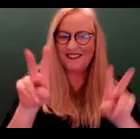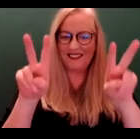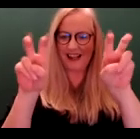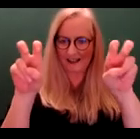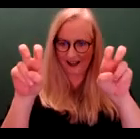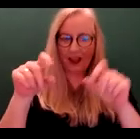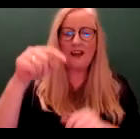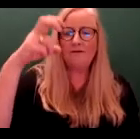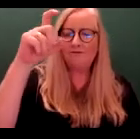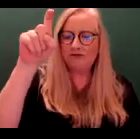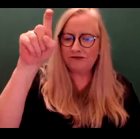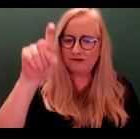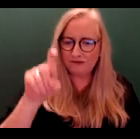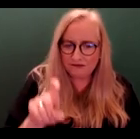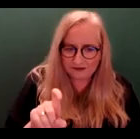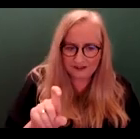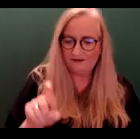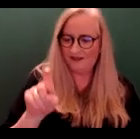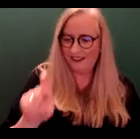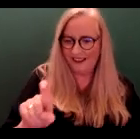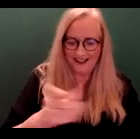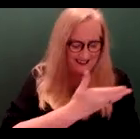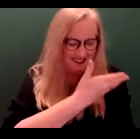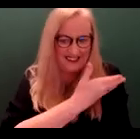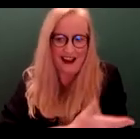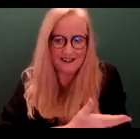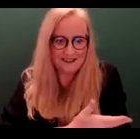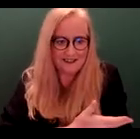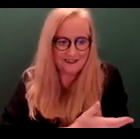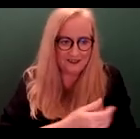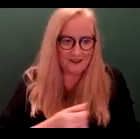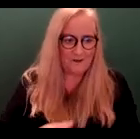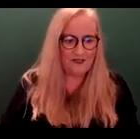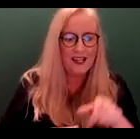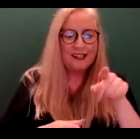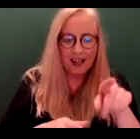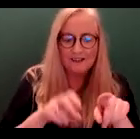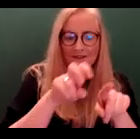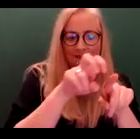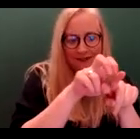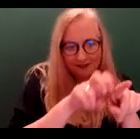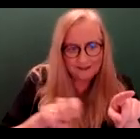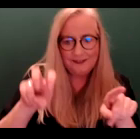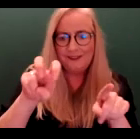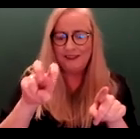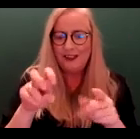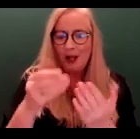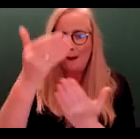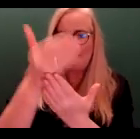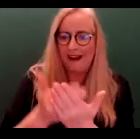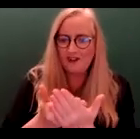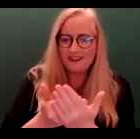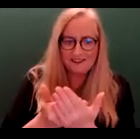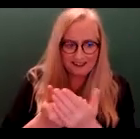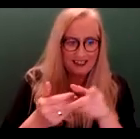scroll down and we will press start. This leads us into our submission page. And